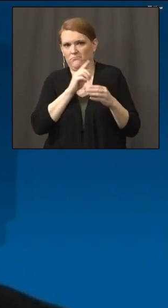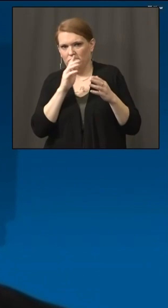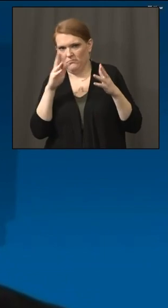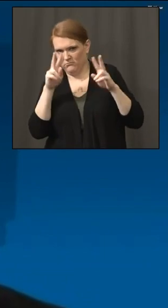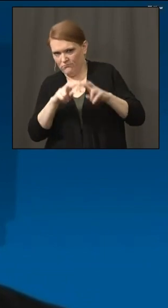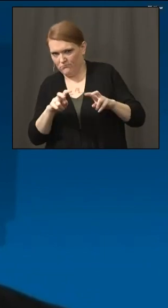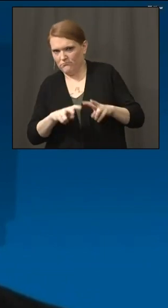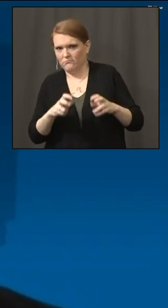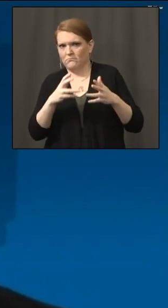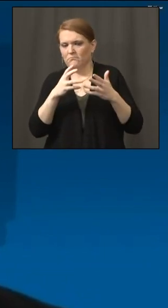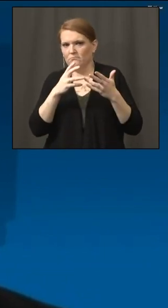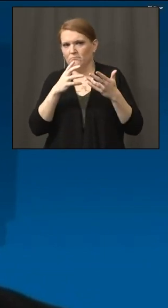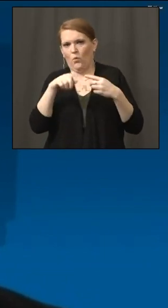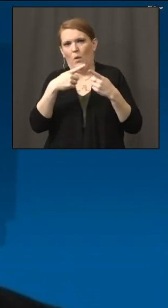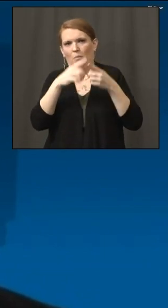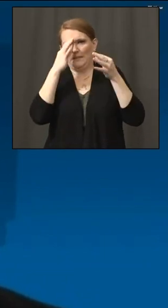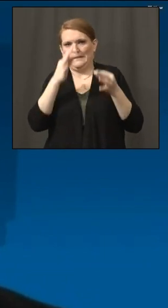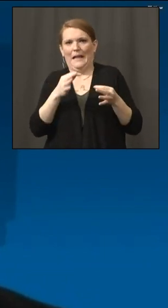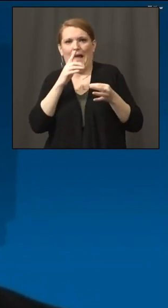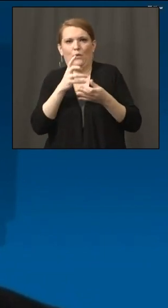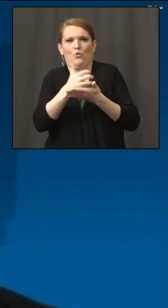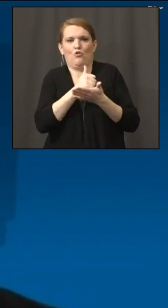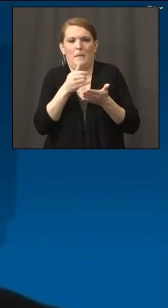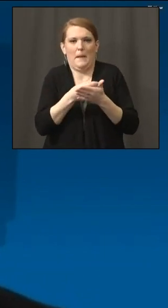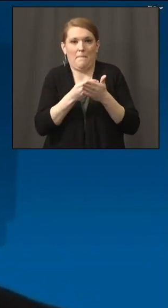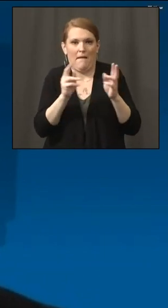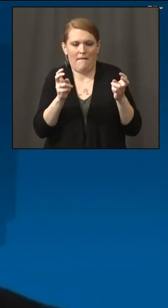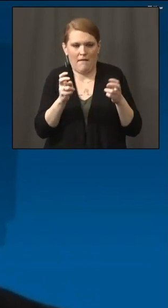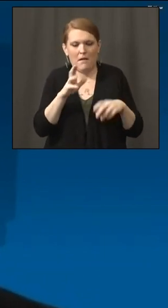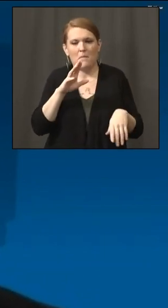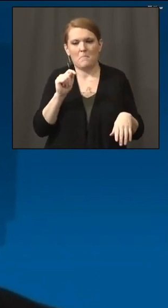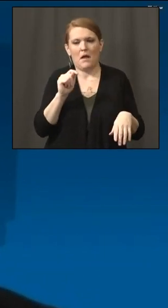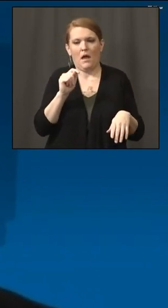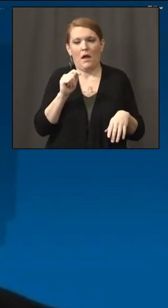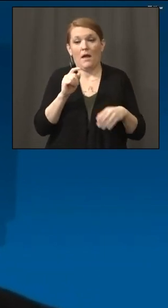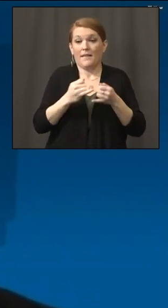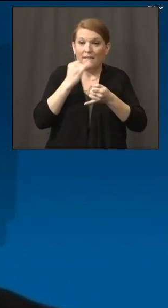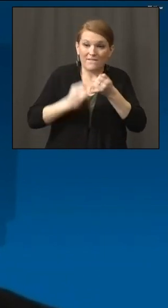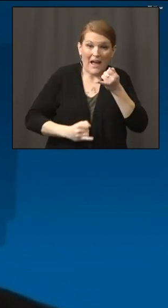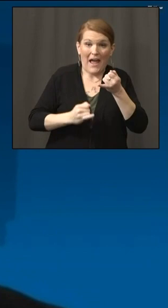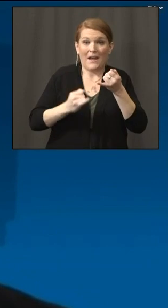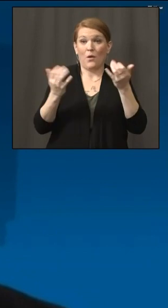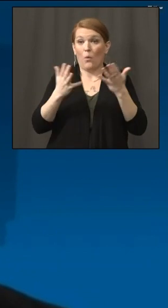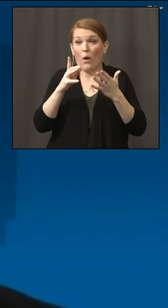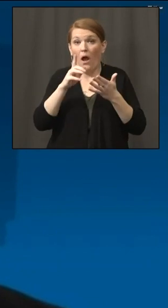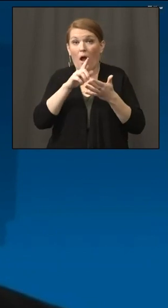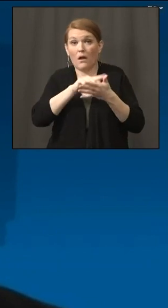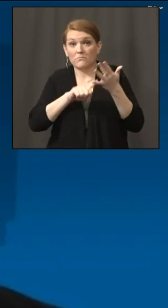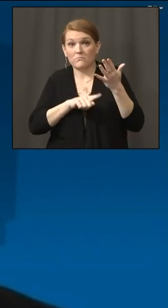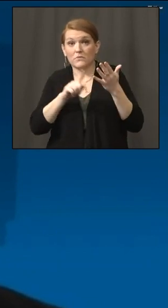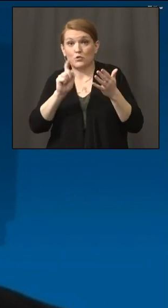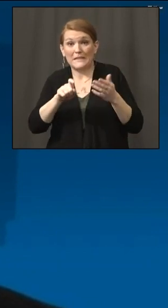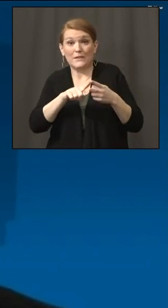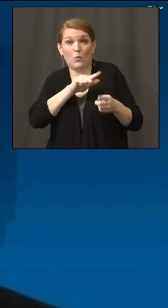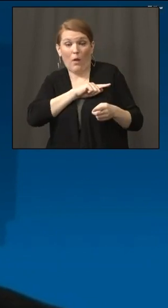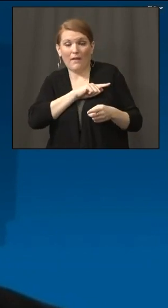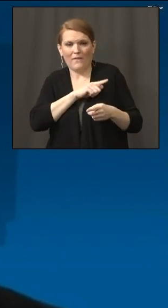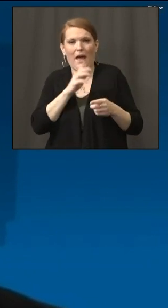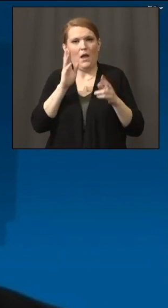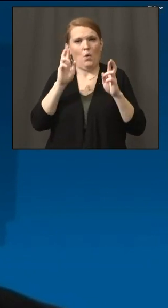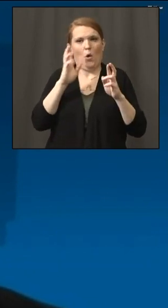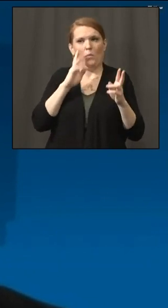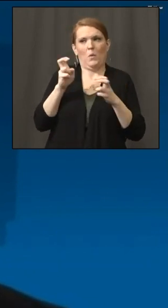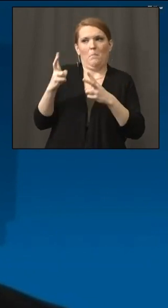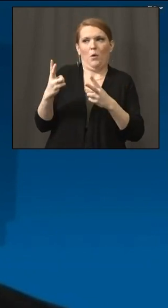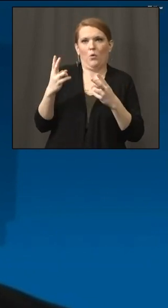But again, we hope to post these, the final criteria on our website later